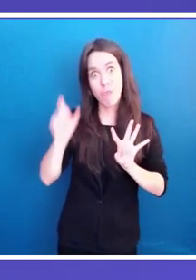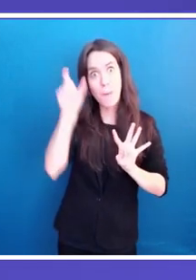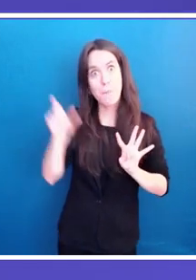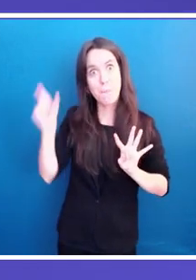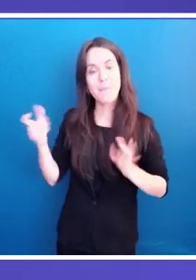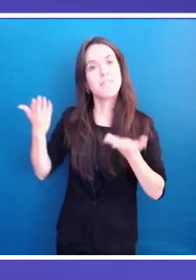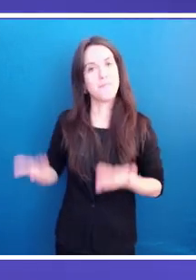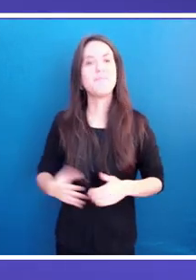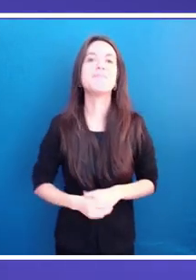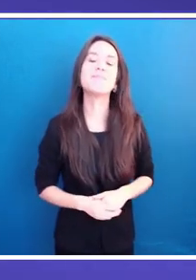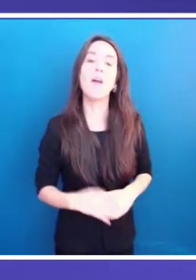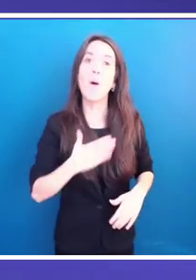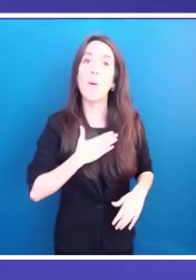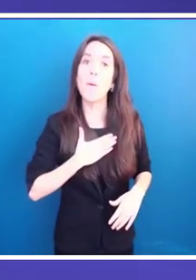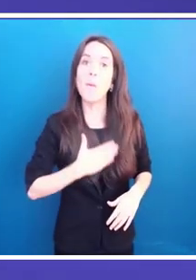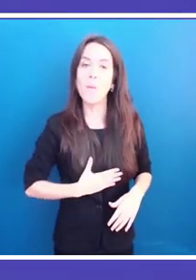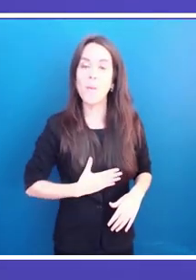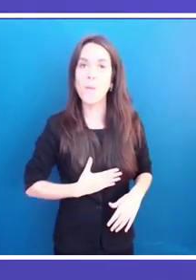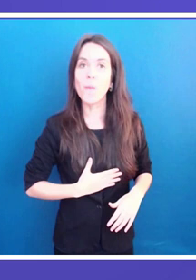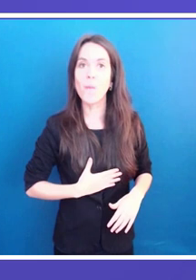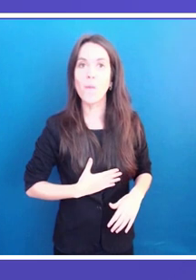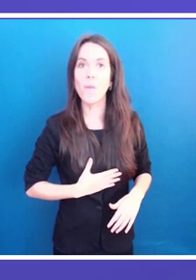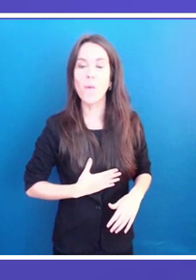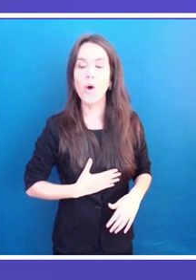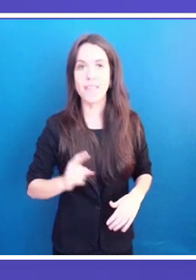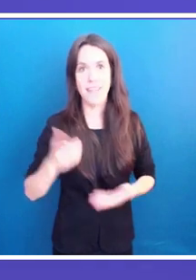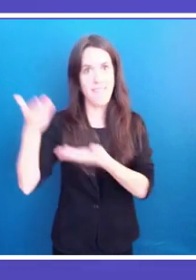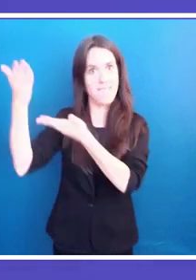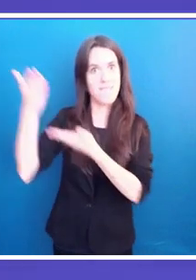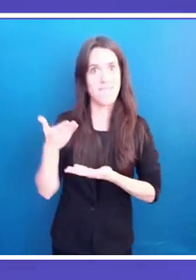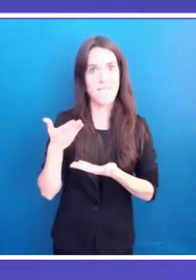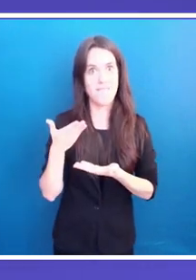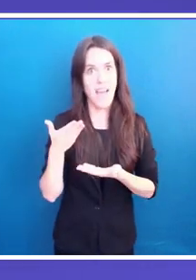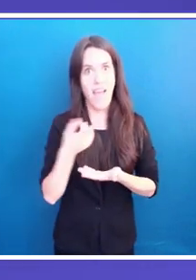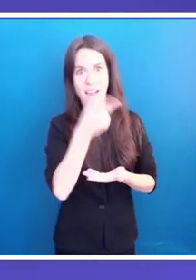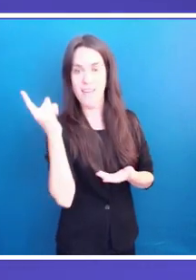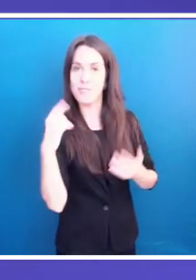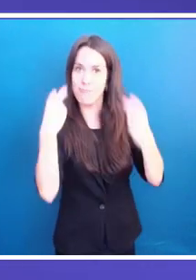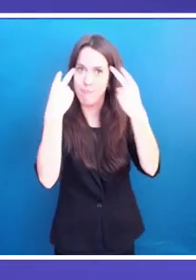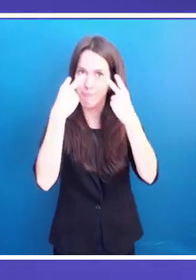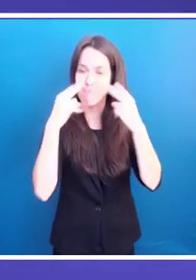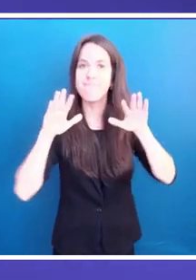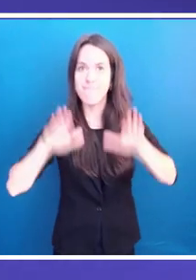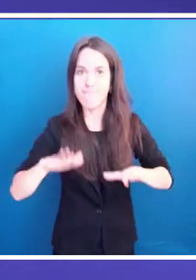I would like to invite you to share with us a few numbers, a few facts, and a few challenges